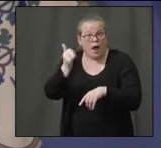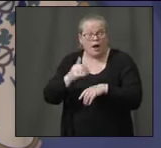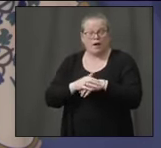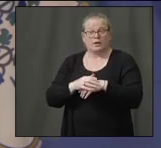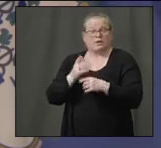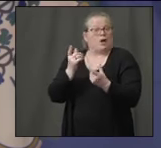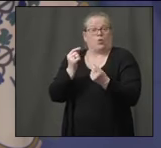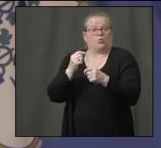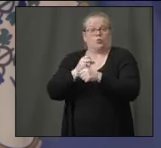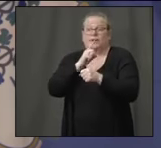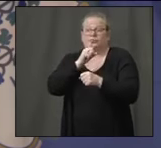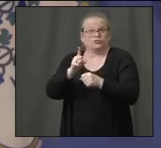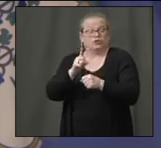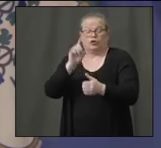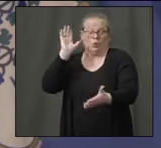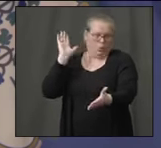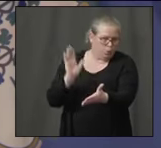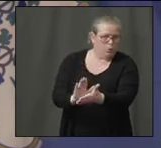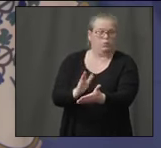happens again.